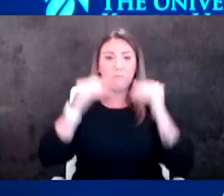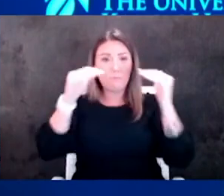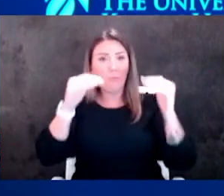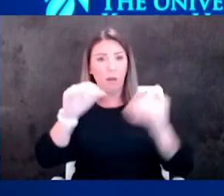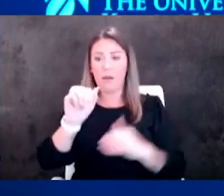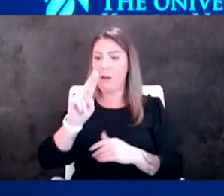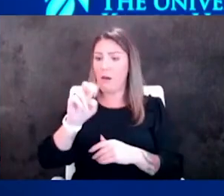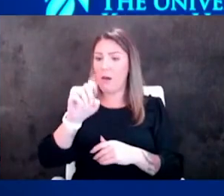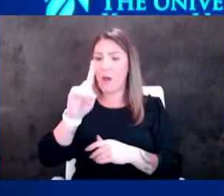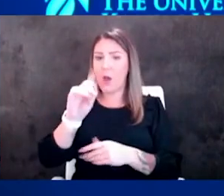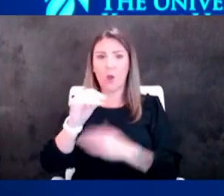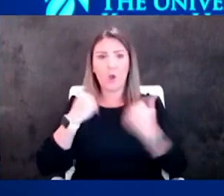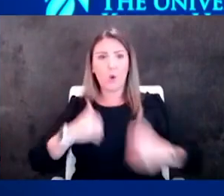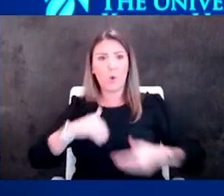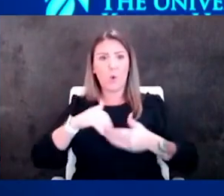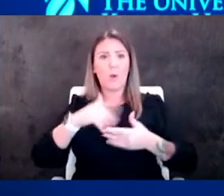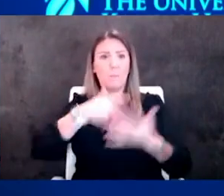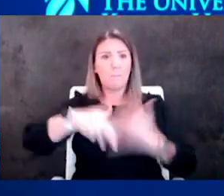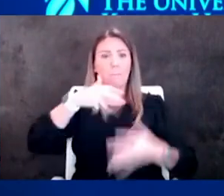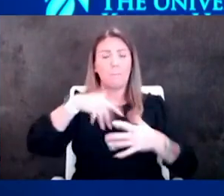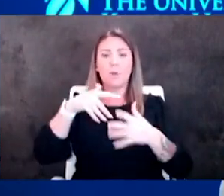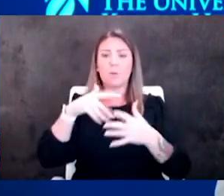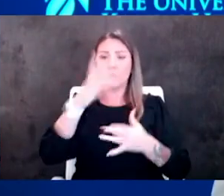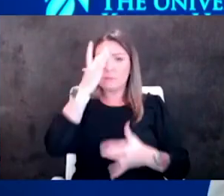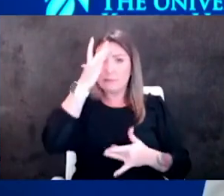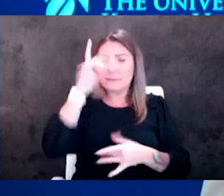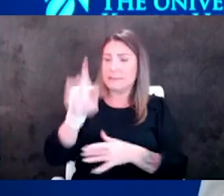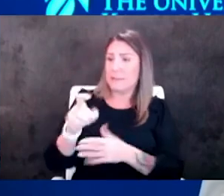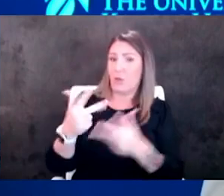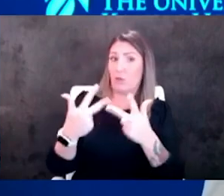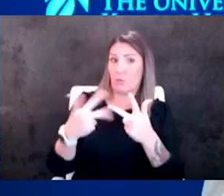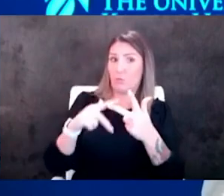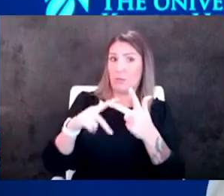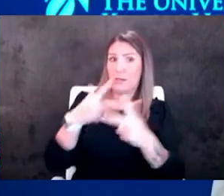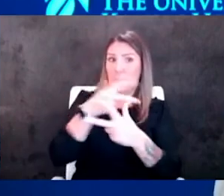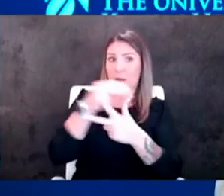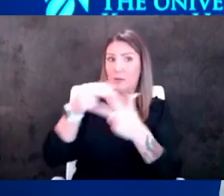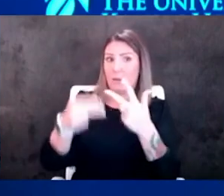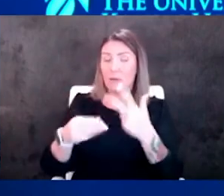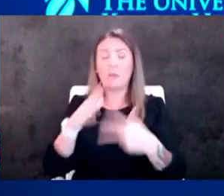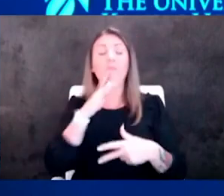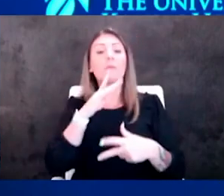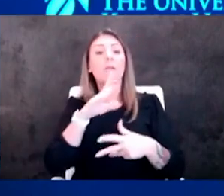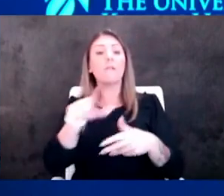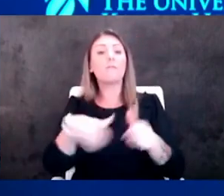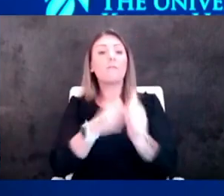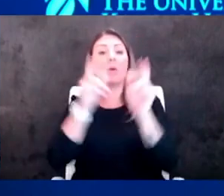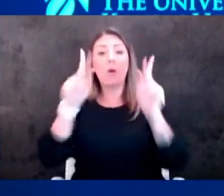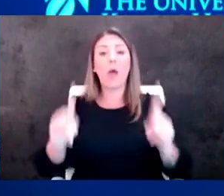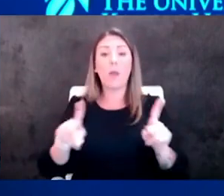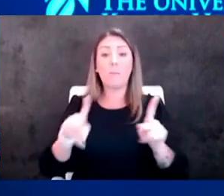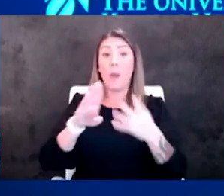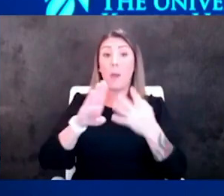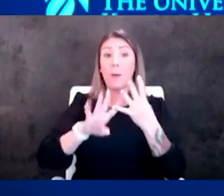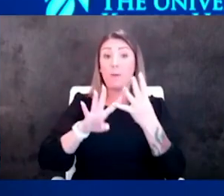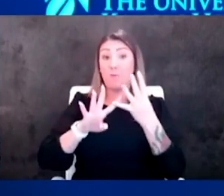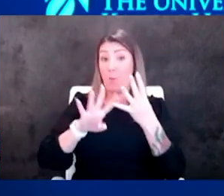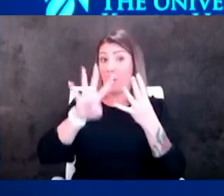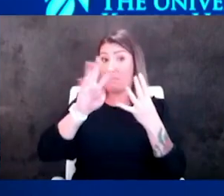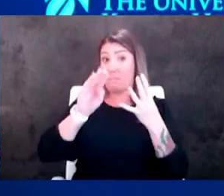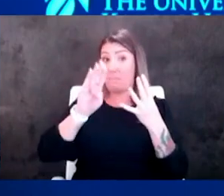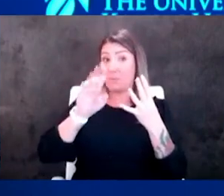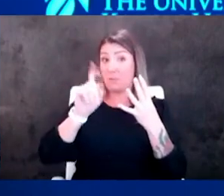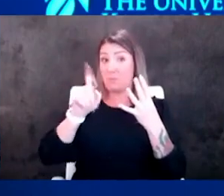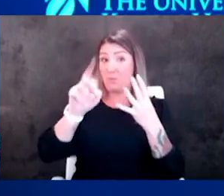a series of three shots with the messenger a vaccine for example and followed by a booster after that and so it's just